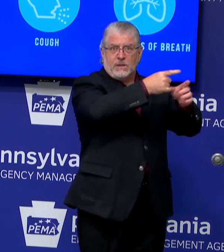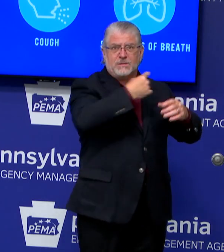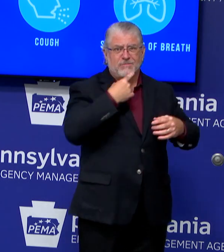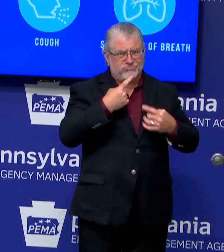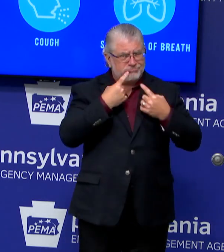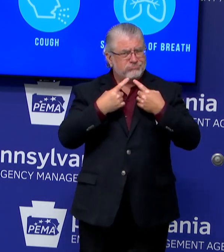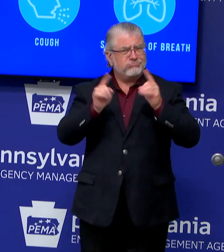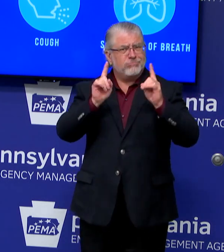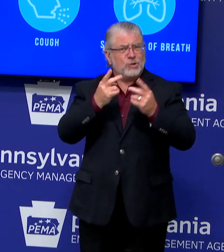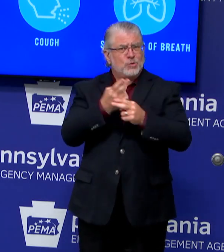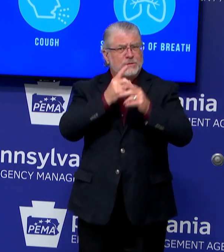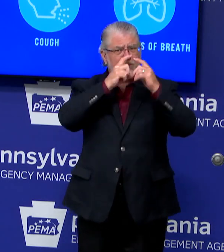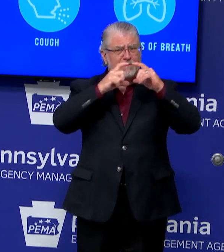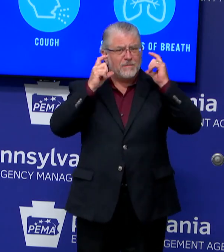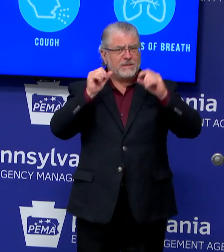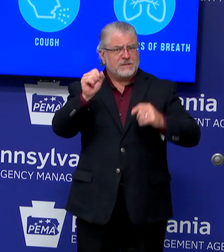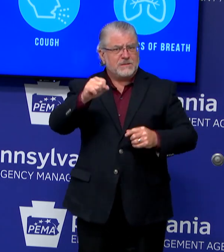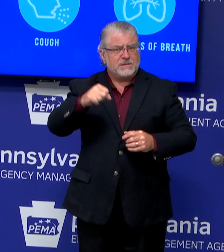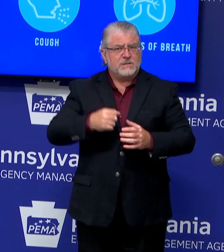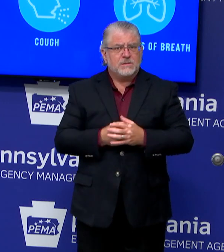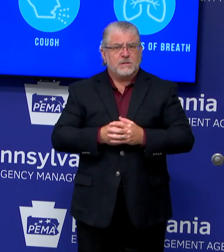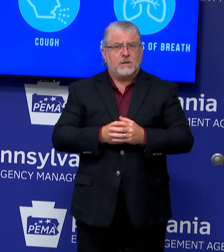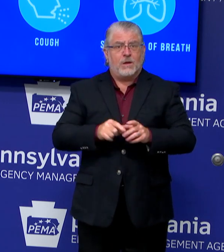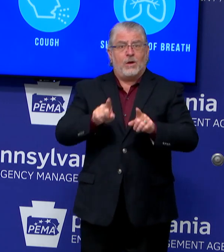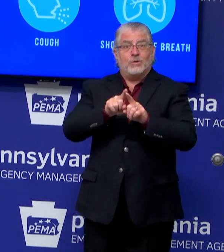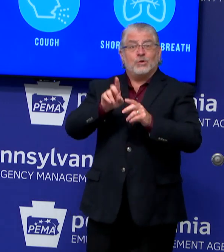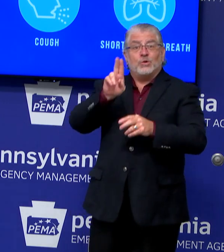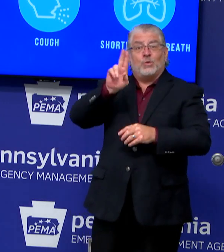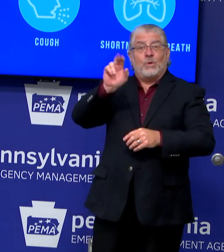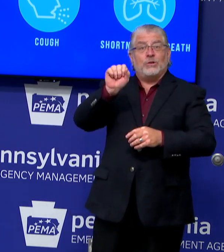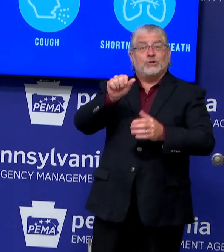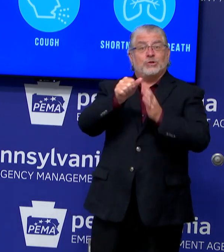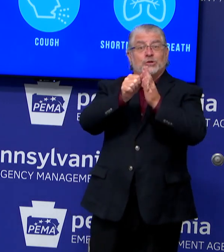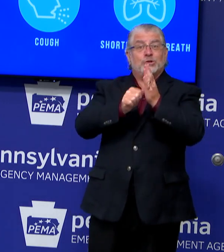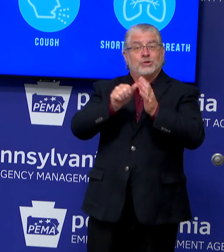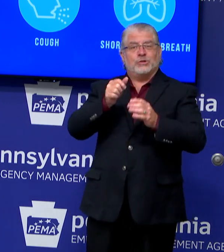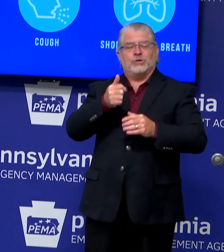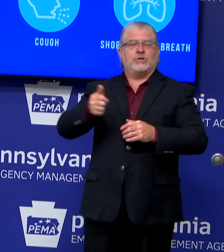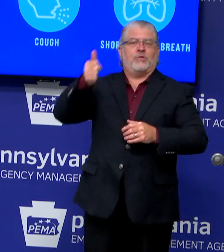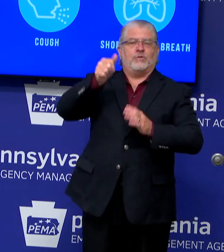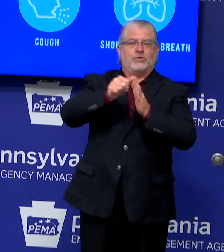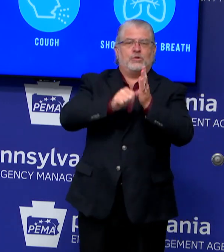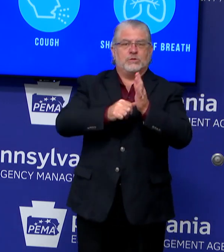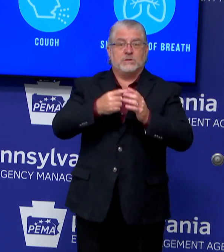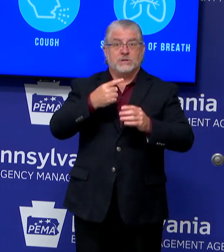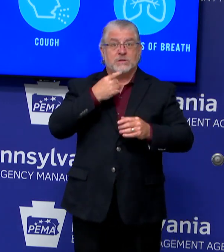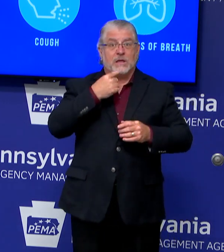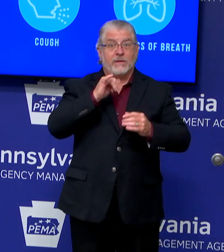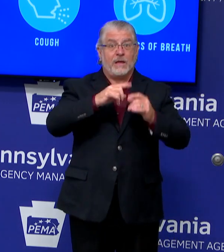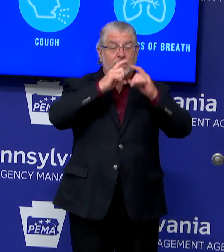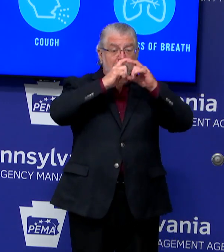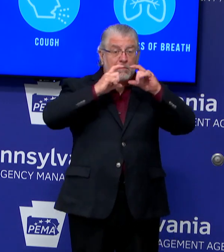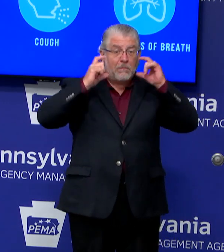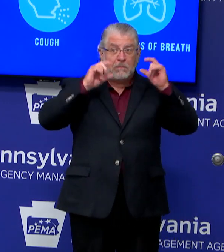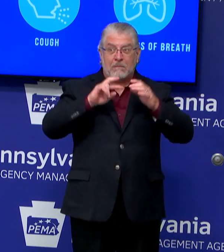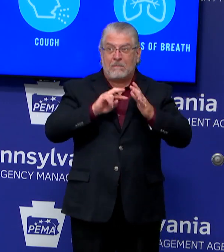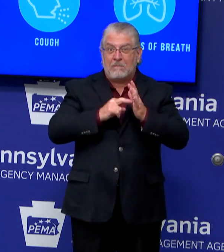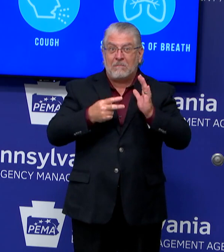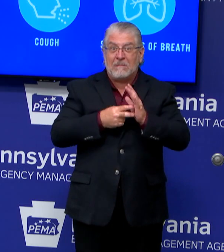our freedom. It gives us more freedom from unknowingly spreading COVID-19 to others. It actually increases their freedom.